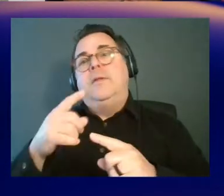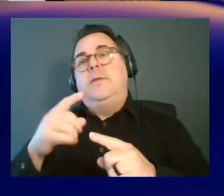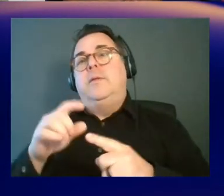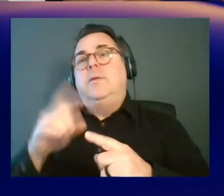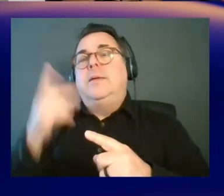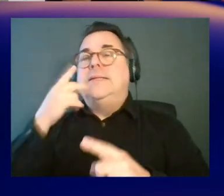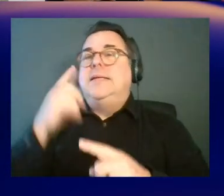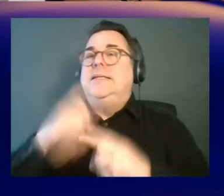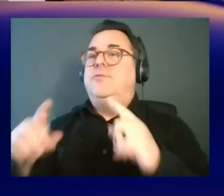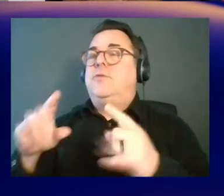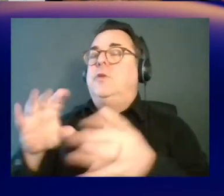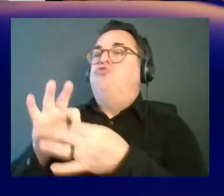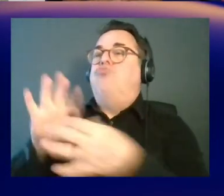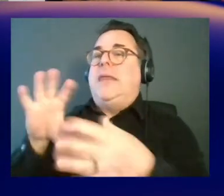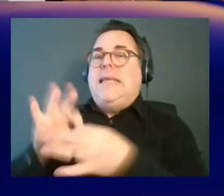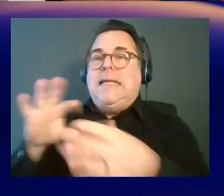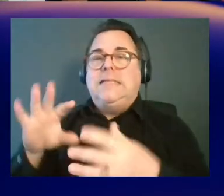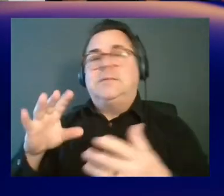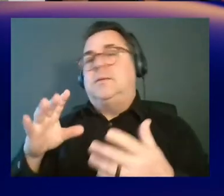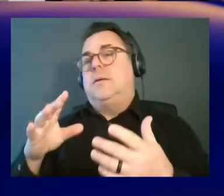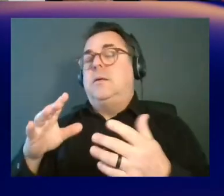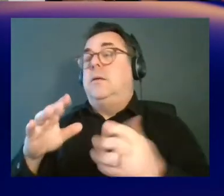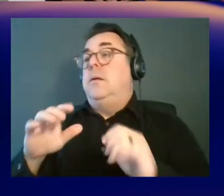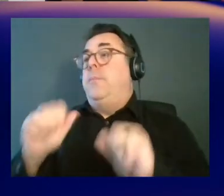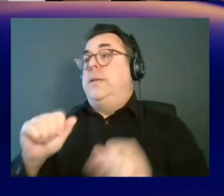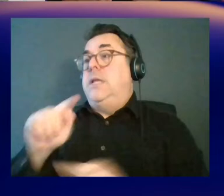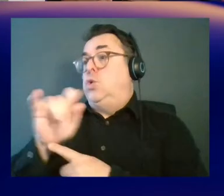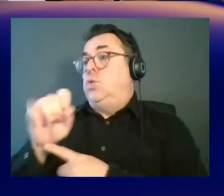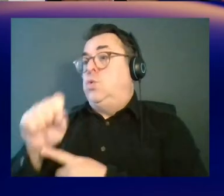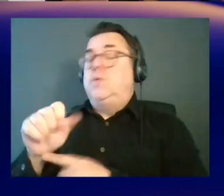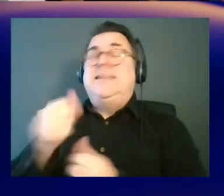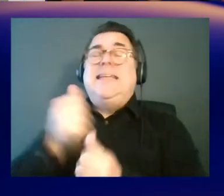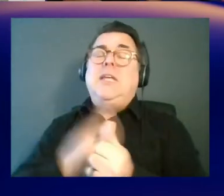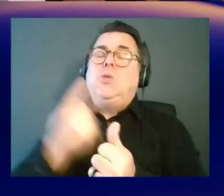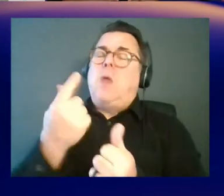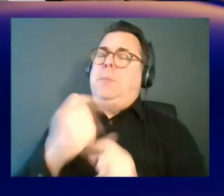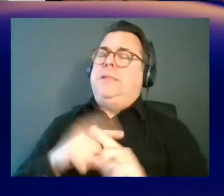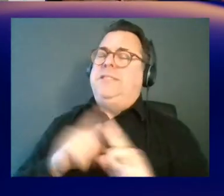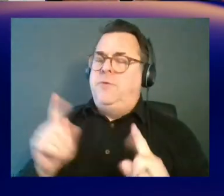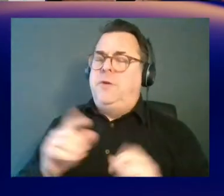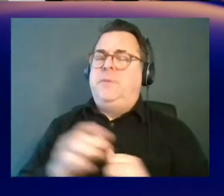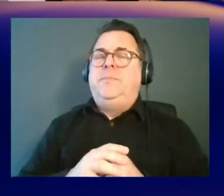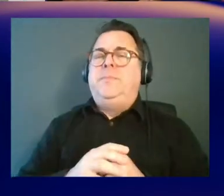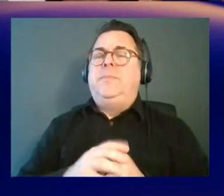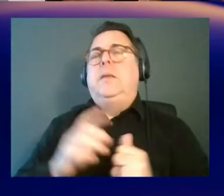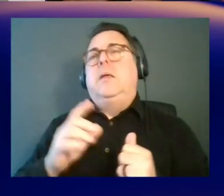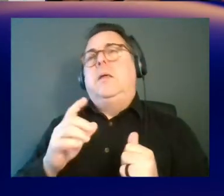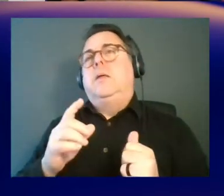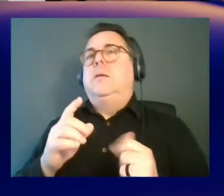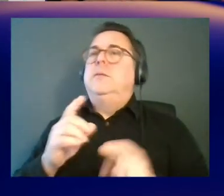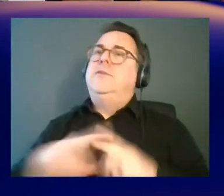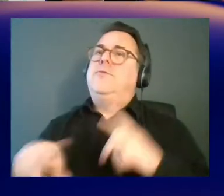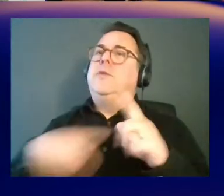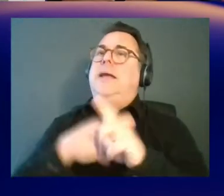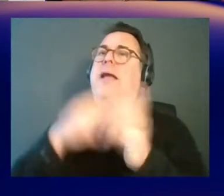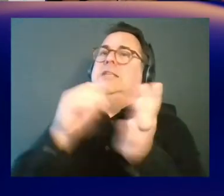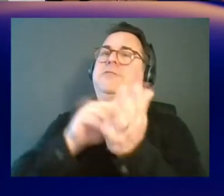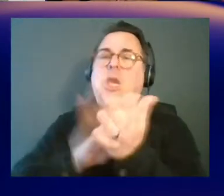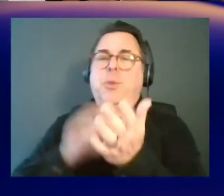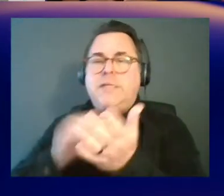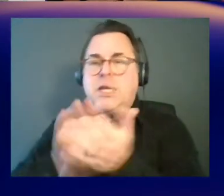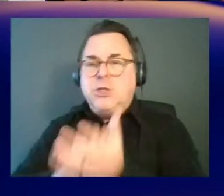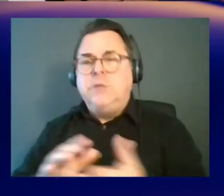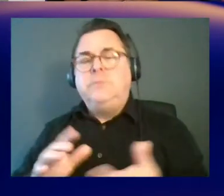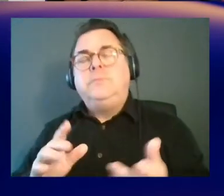releases, potential tools, and every data set is going to be a little bit different, a little bit different documented, but we do